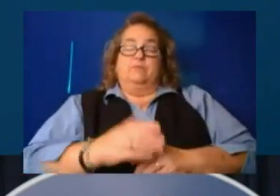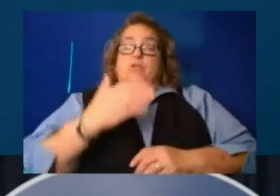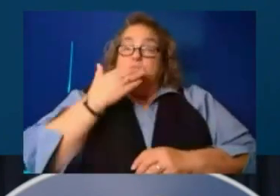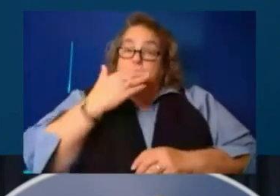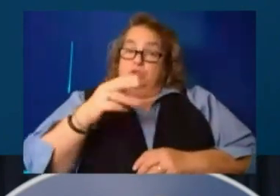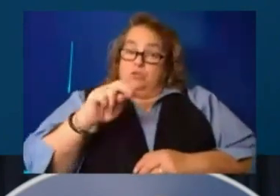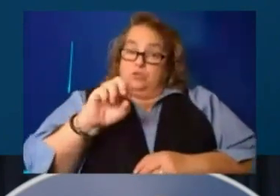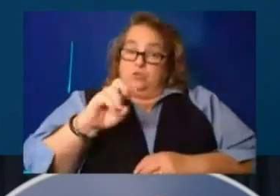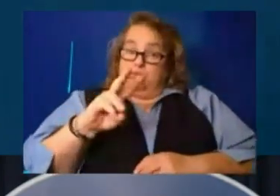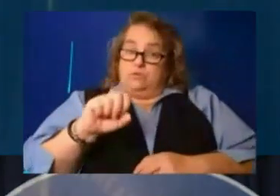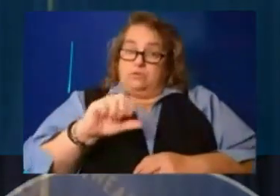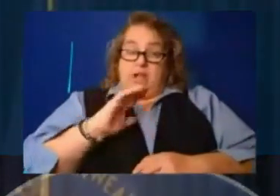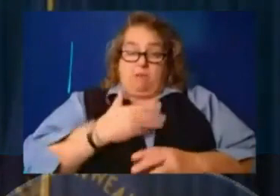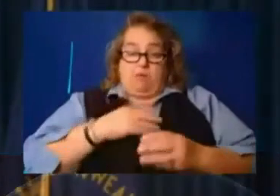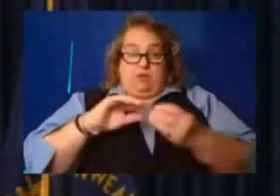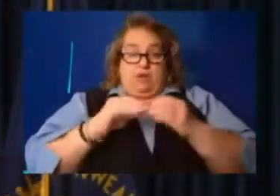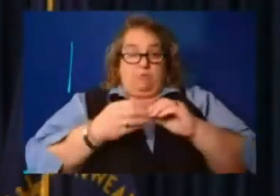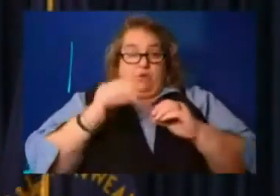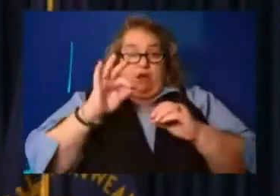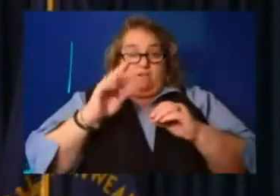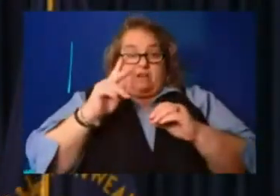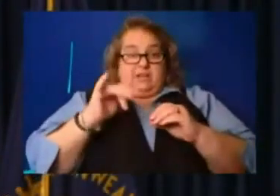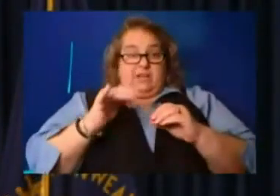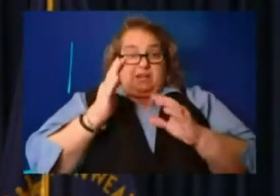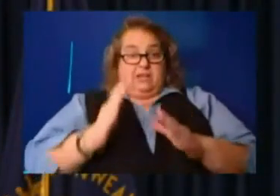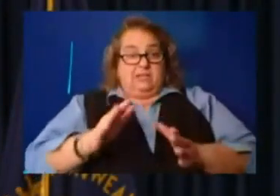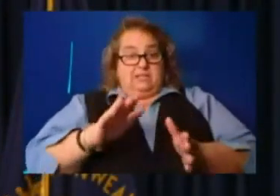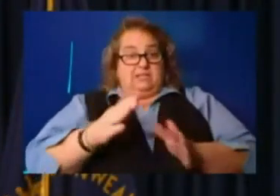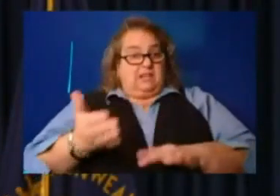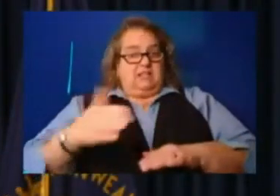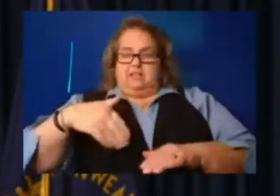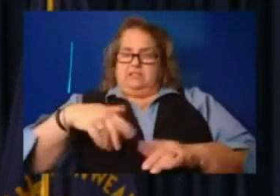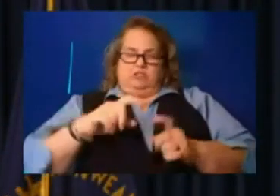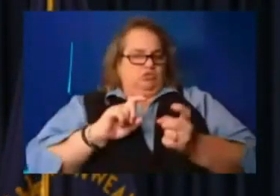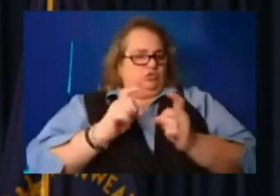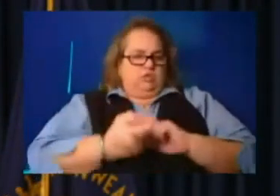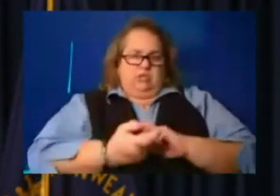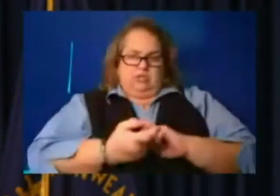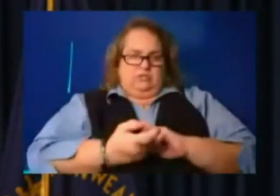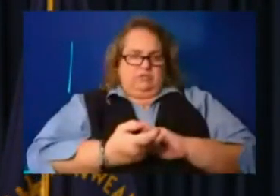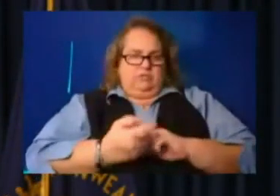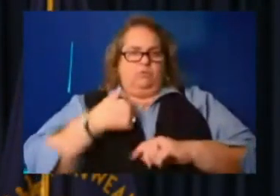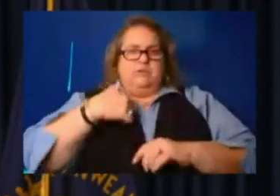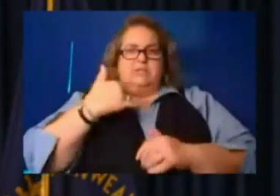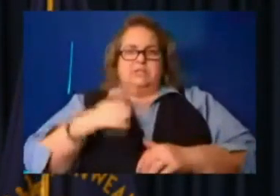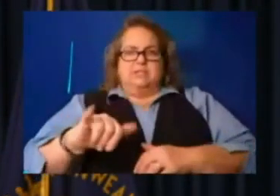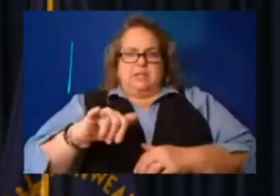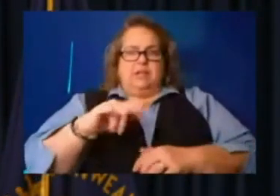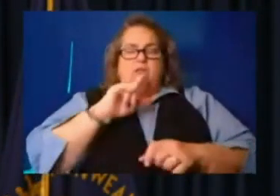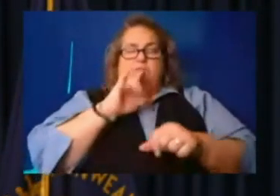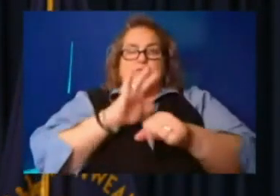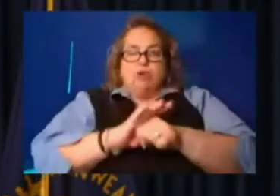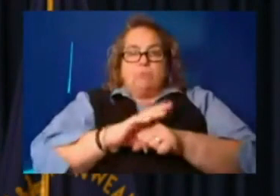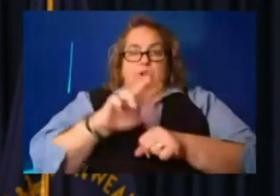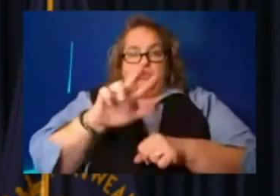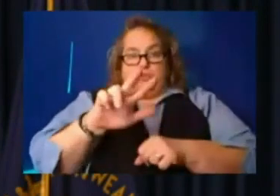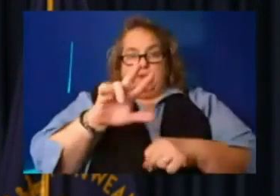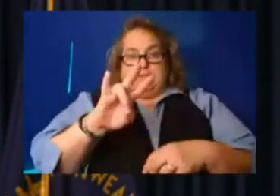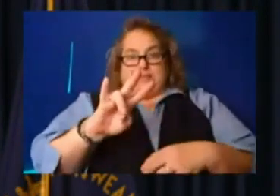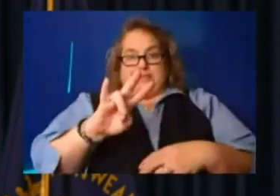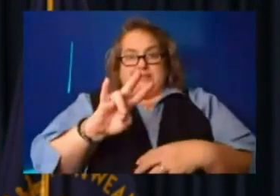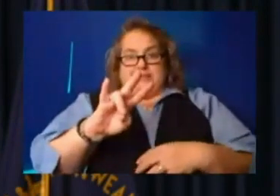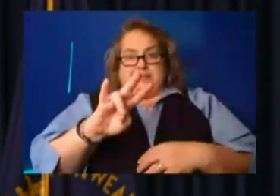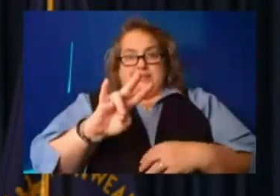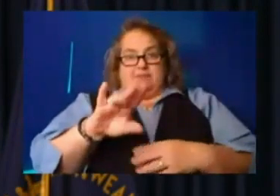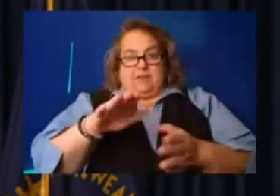our number of lost Kentuckians has not changed. Uh, we still are confirming 37 fatalities in